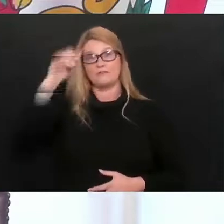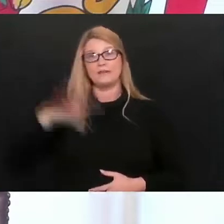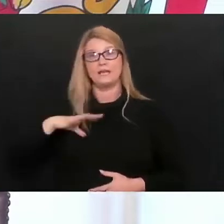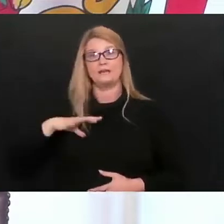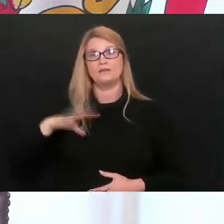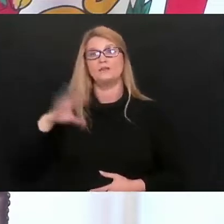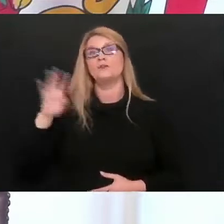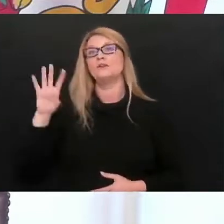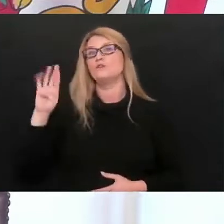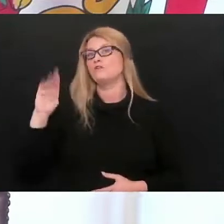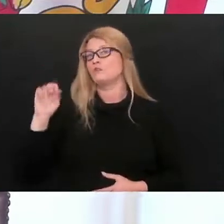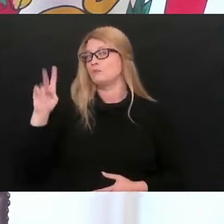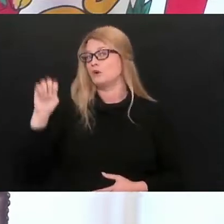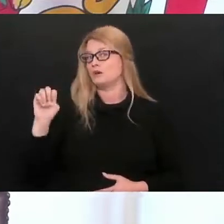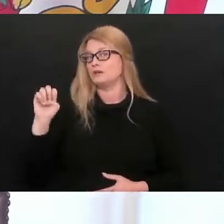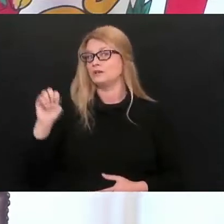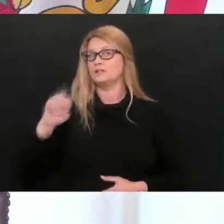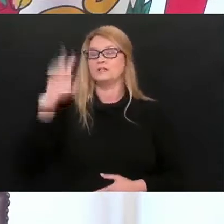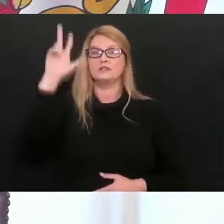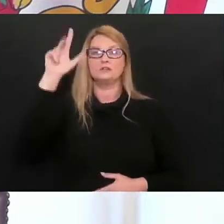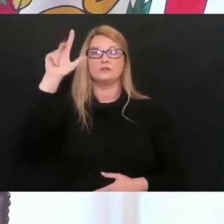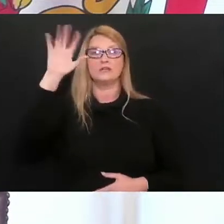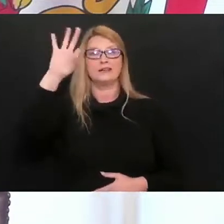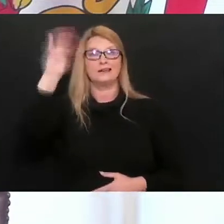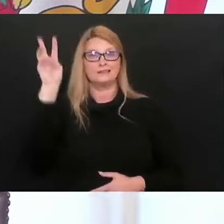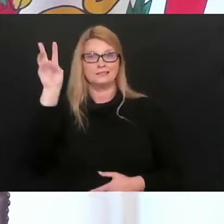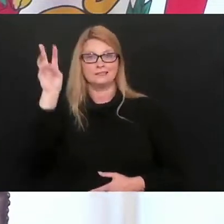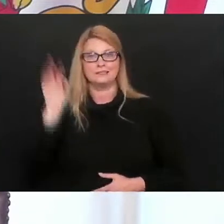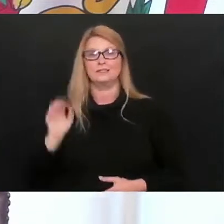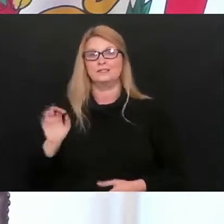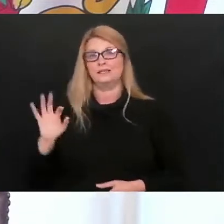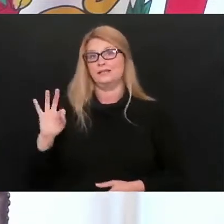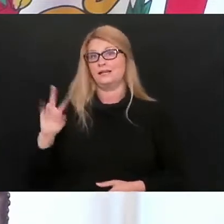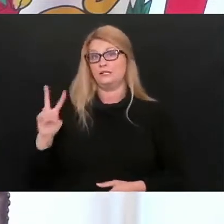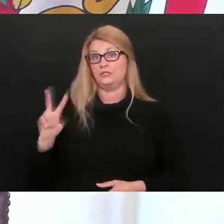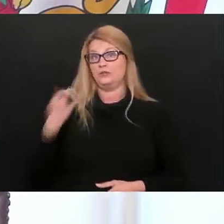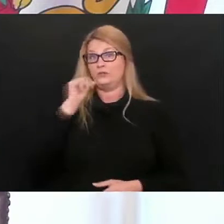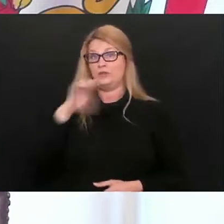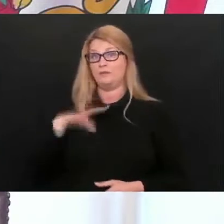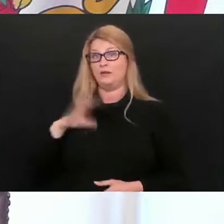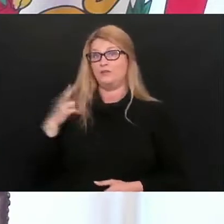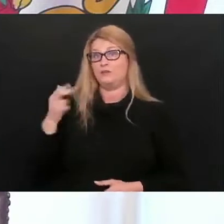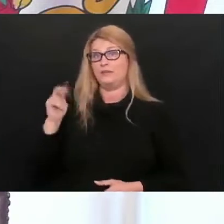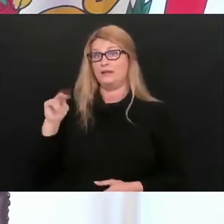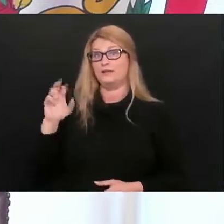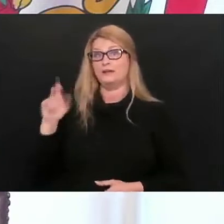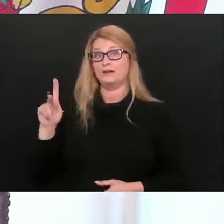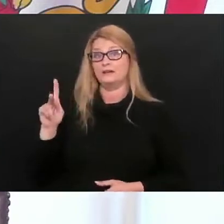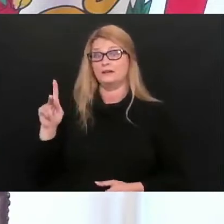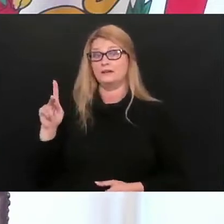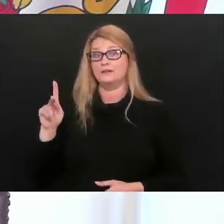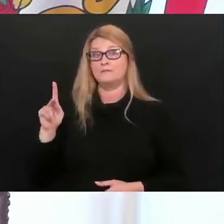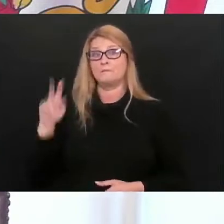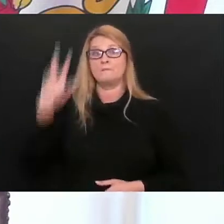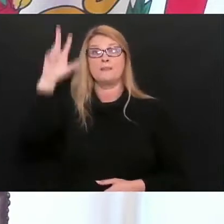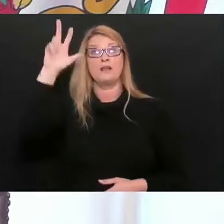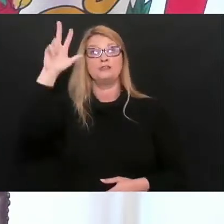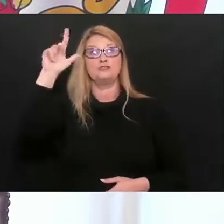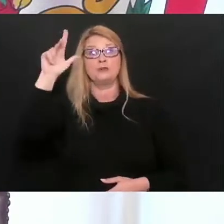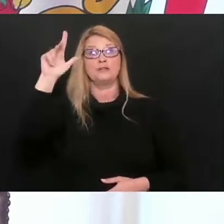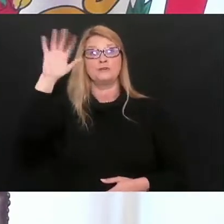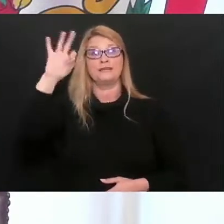Brook County. Our 2,396th death, a 92-year-old female from Hancock County. Our 2